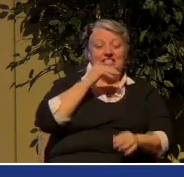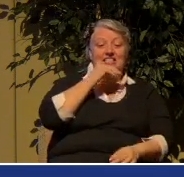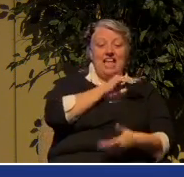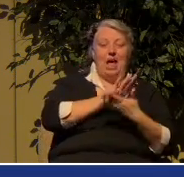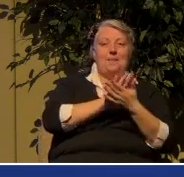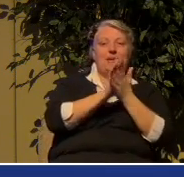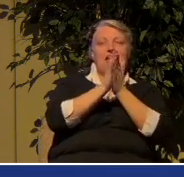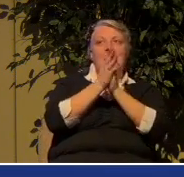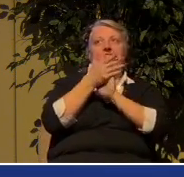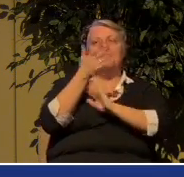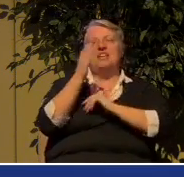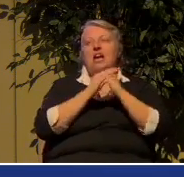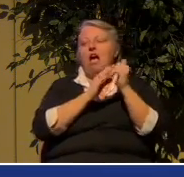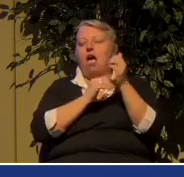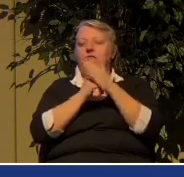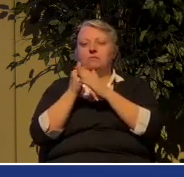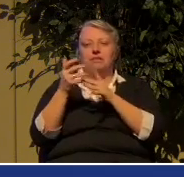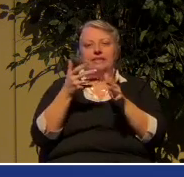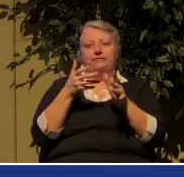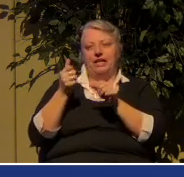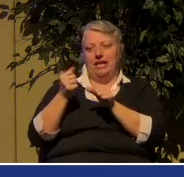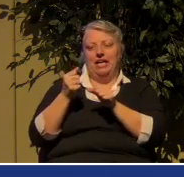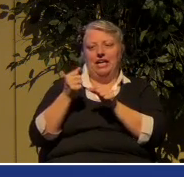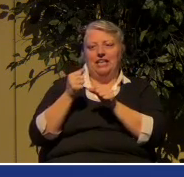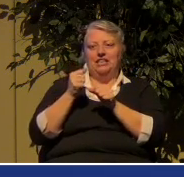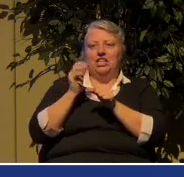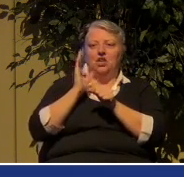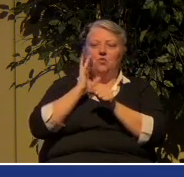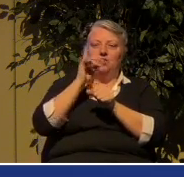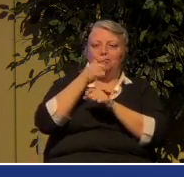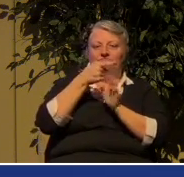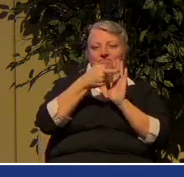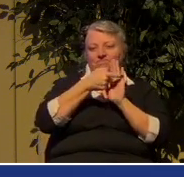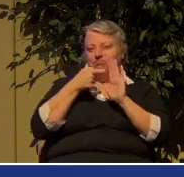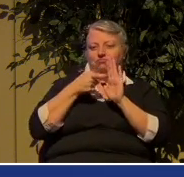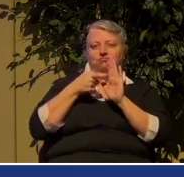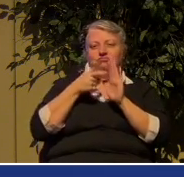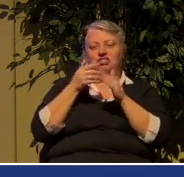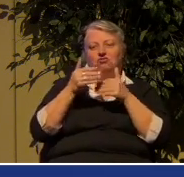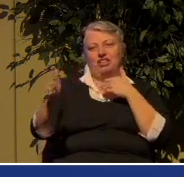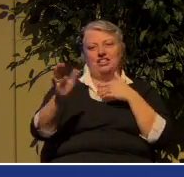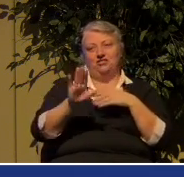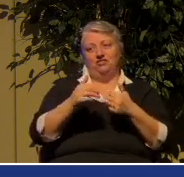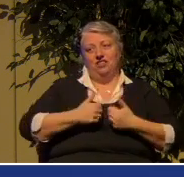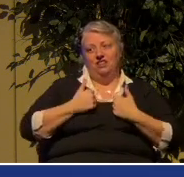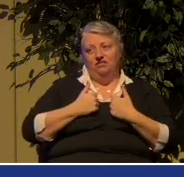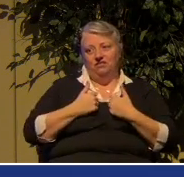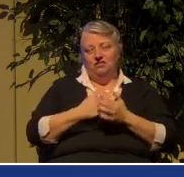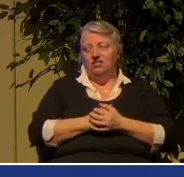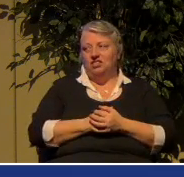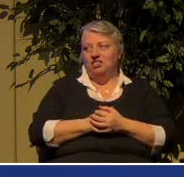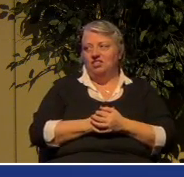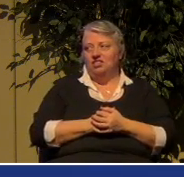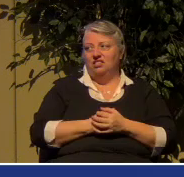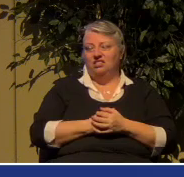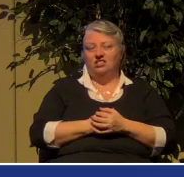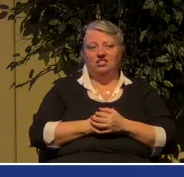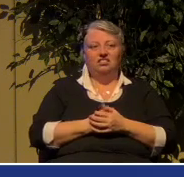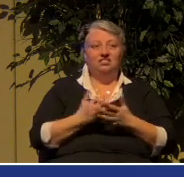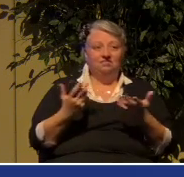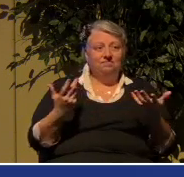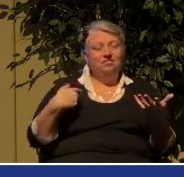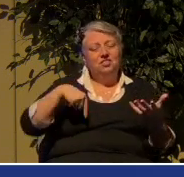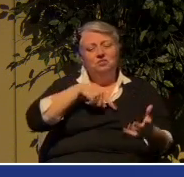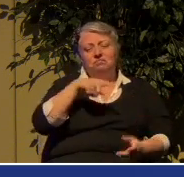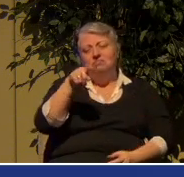with it and it will mark the rest of your days. Are you hearing me? Amen. We must love